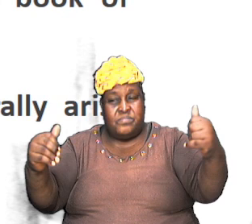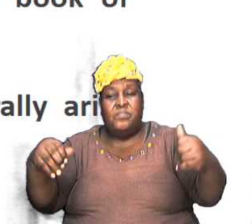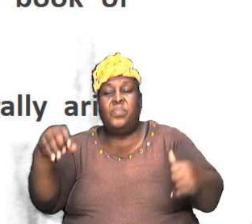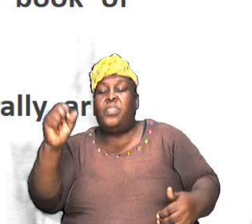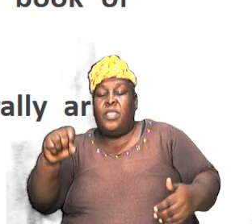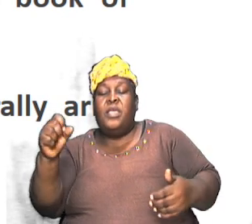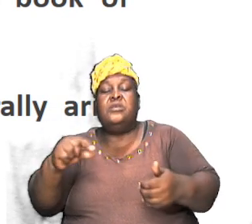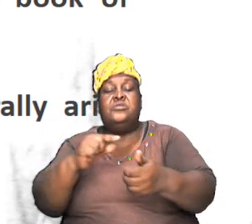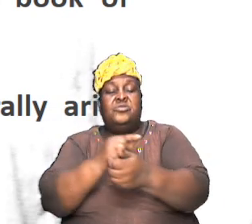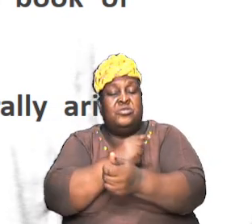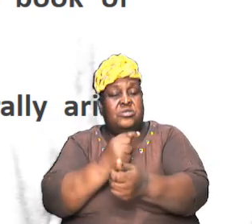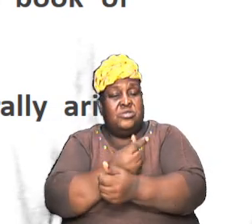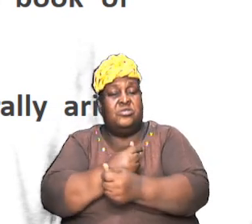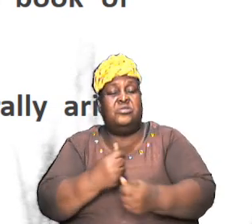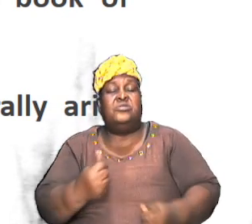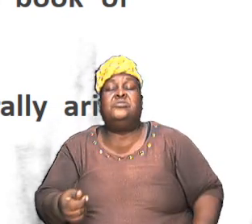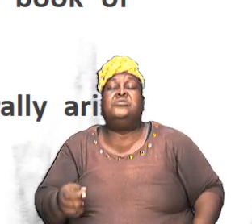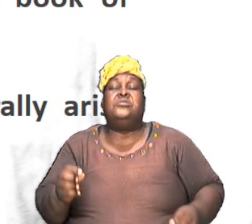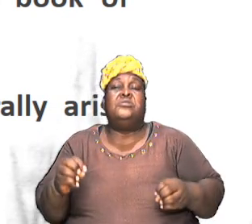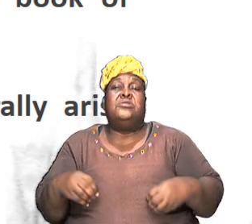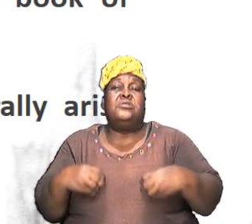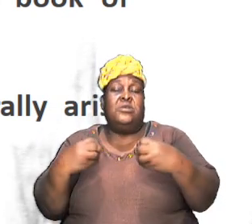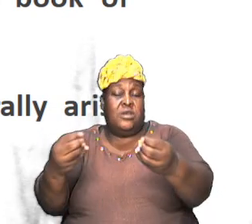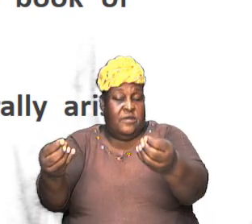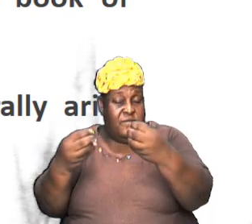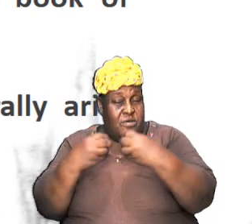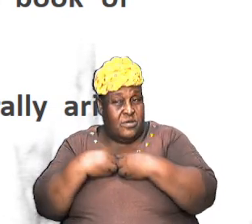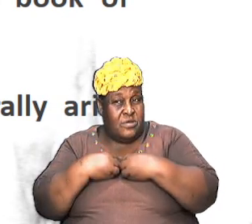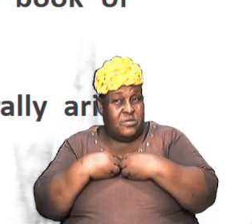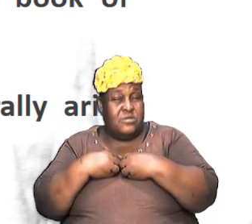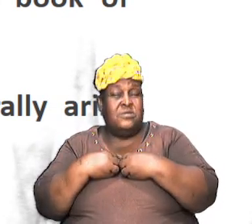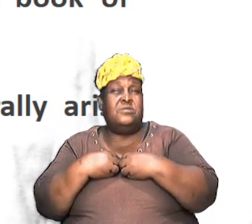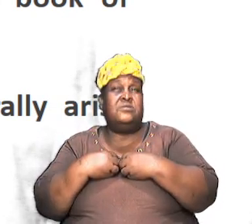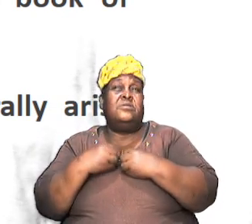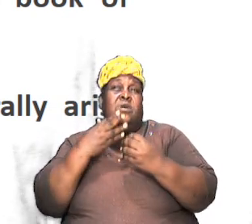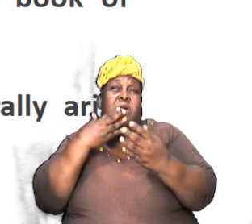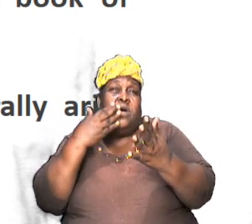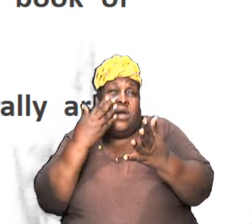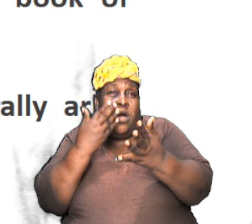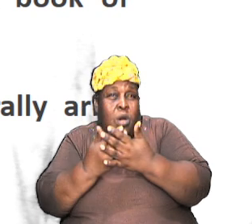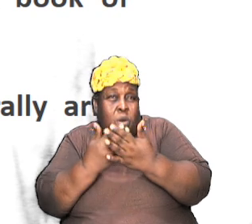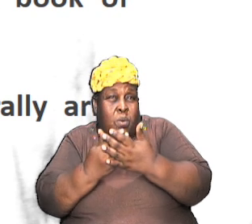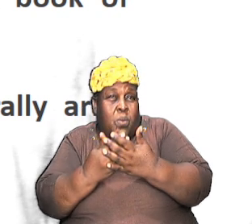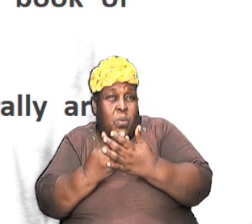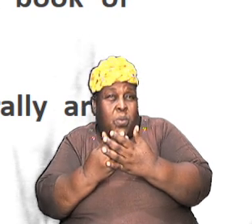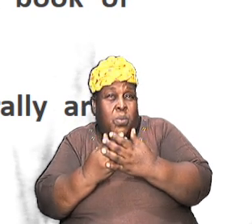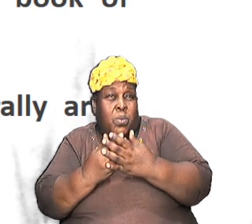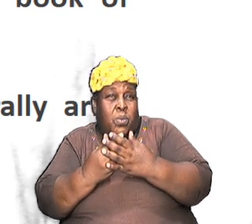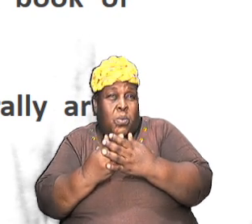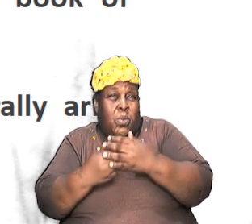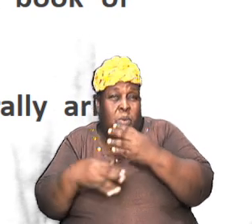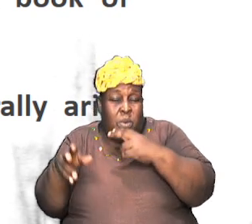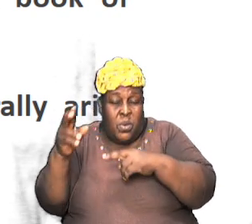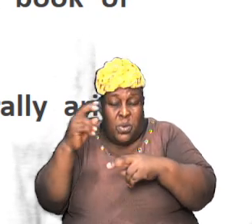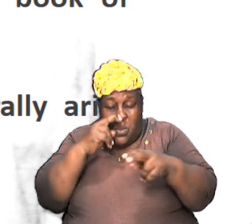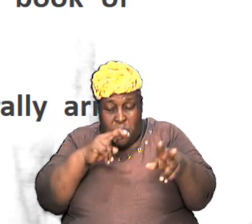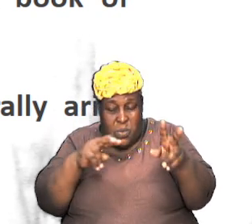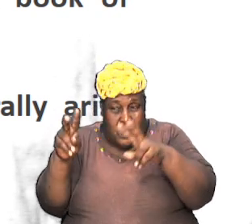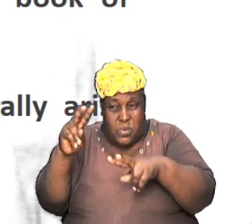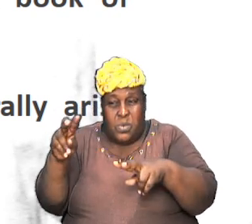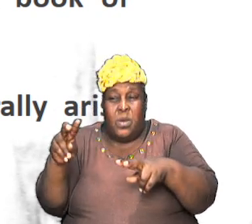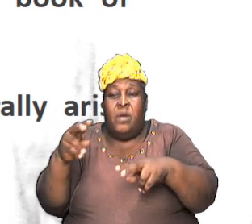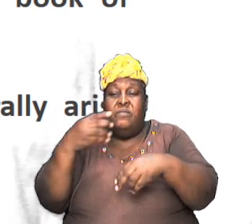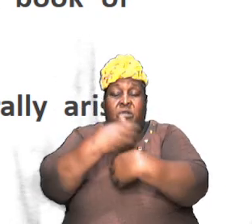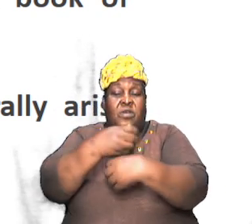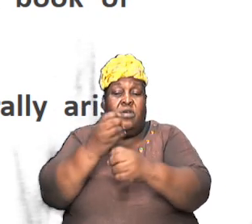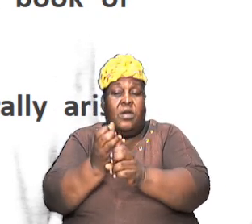Genesis gave us a good overview of the creation but it also gave us a good overview